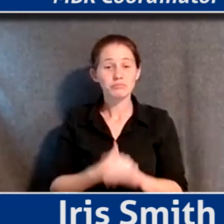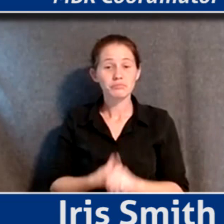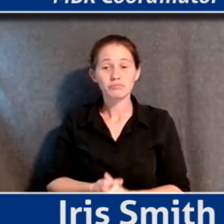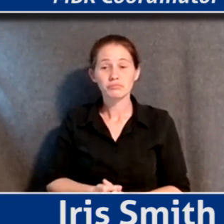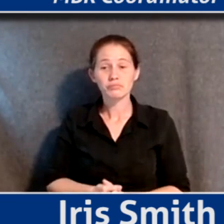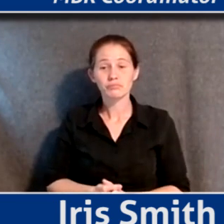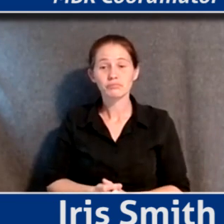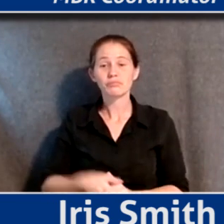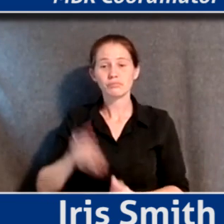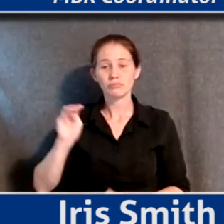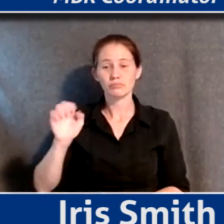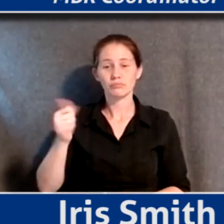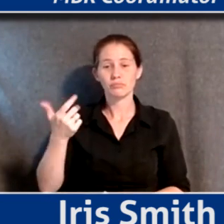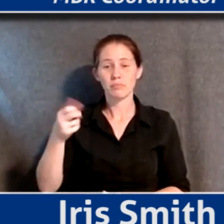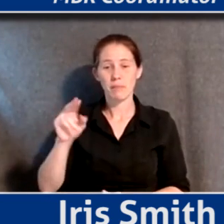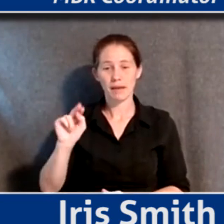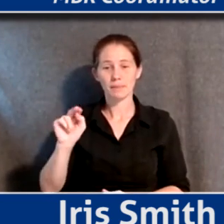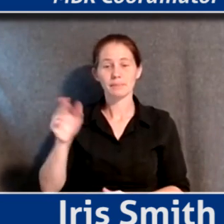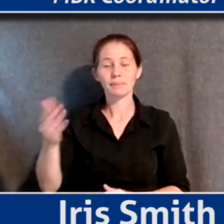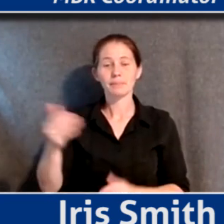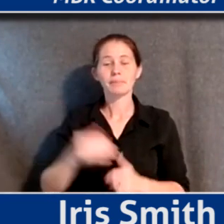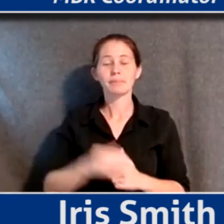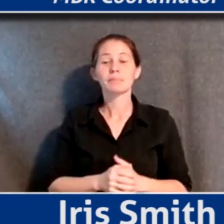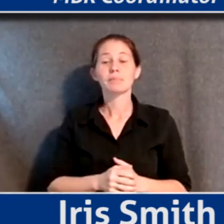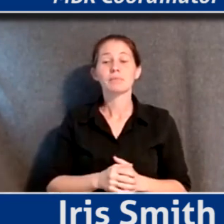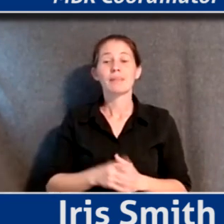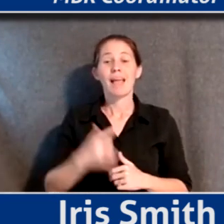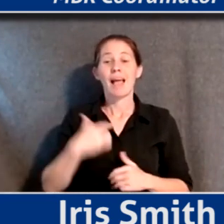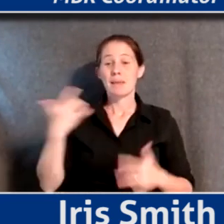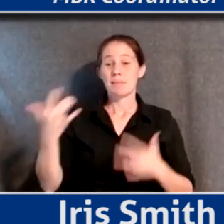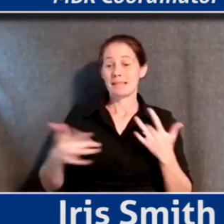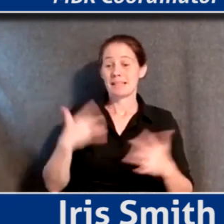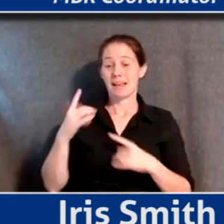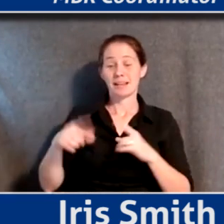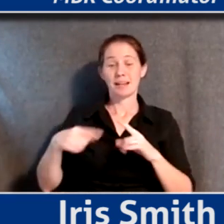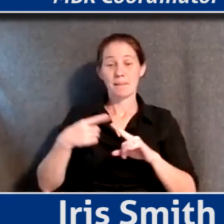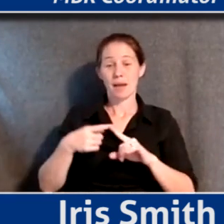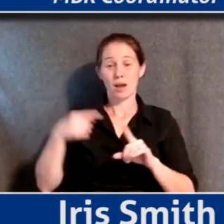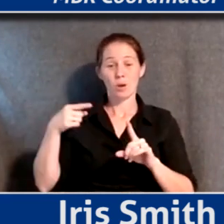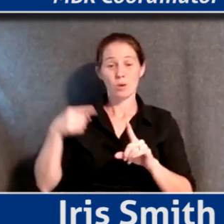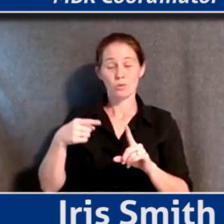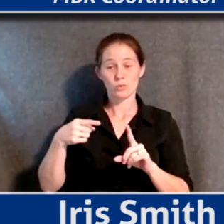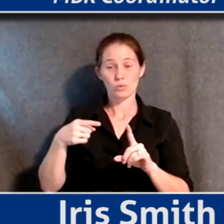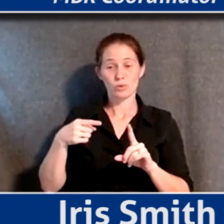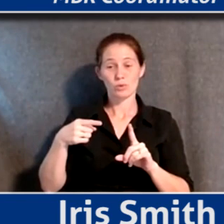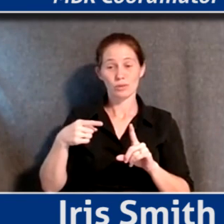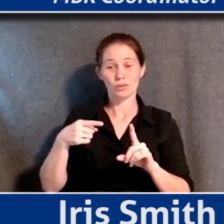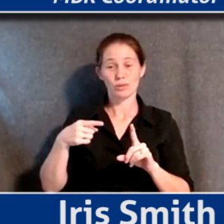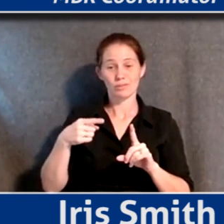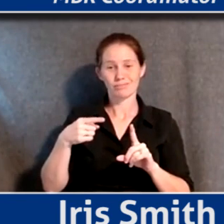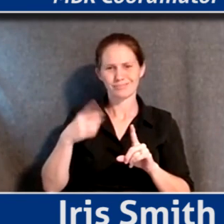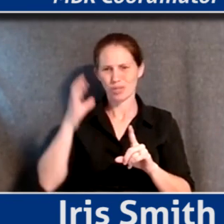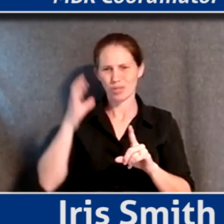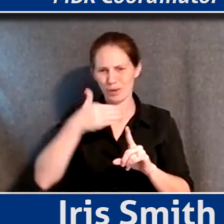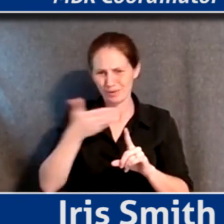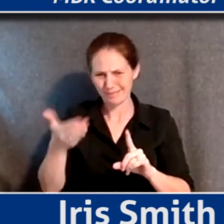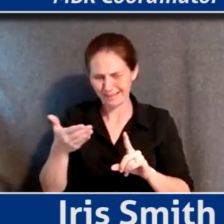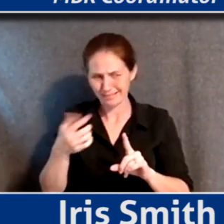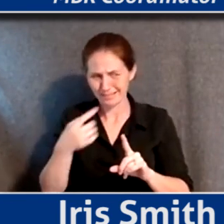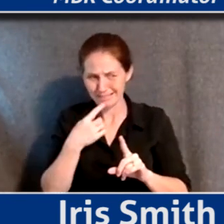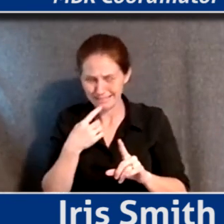So I'll go. I think what I'm excited about, it's an odd thing to say in the middle of a pandemic,